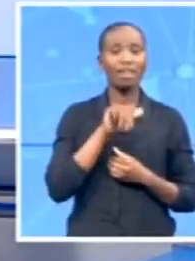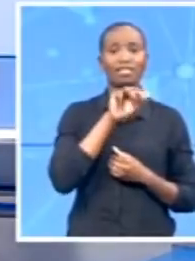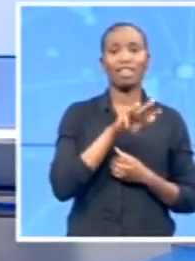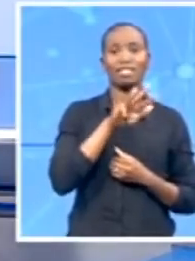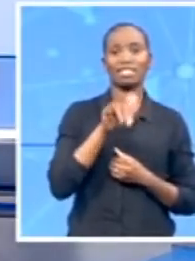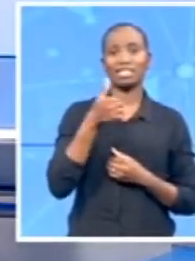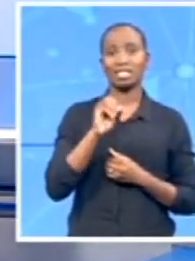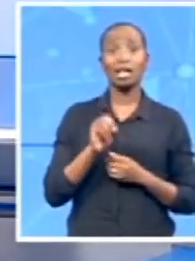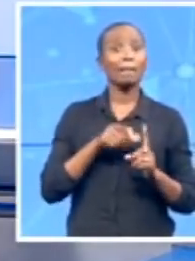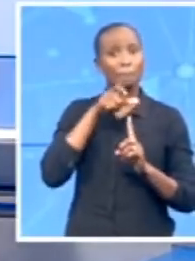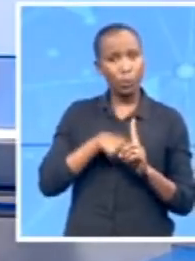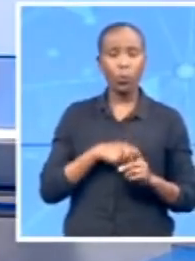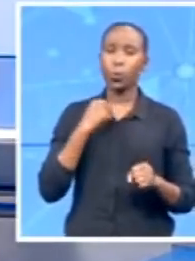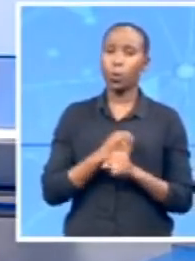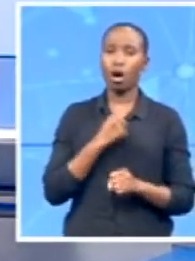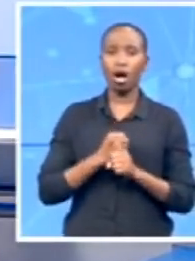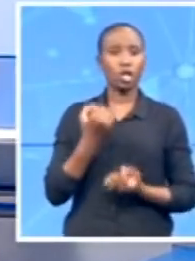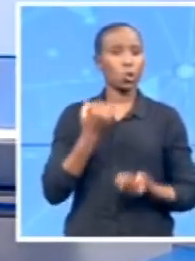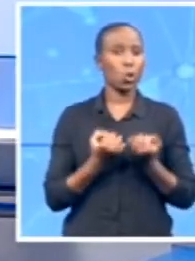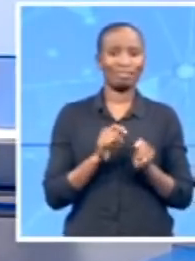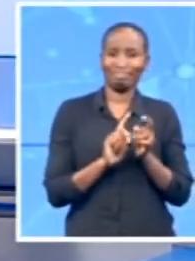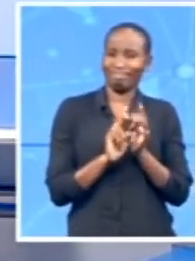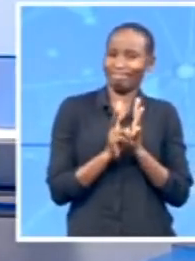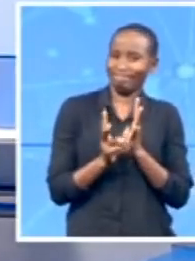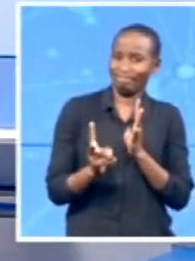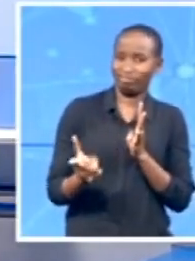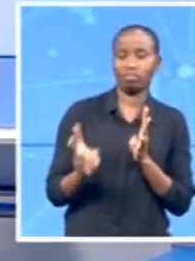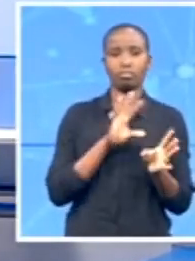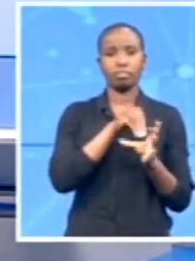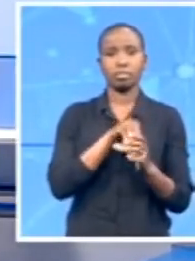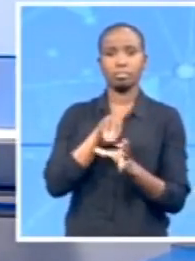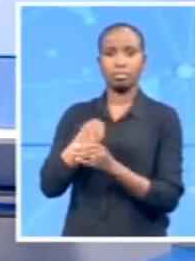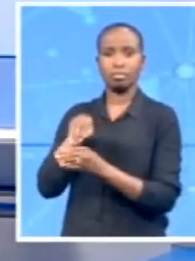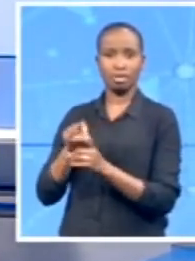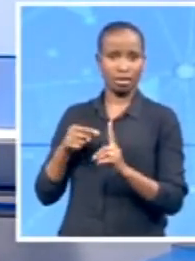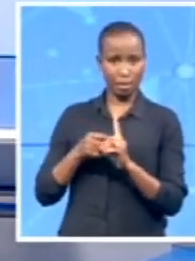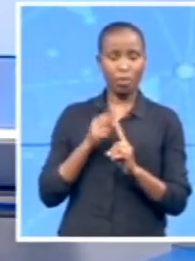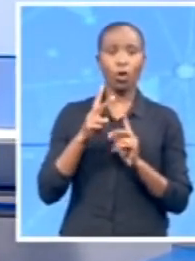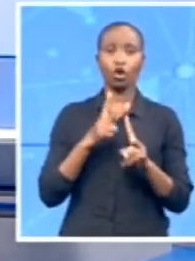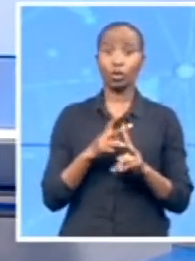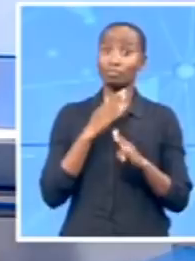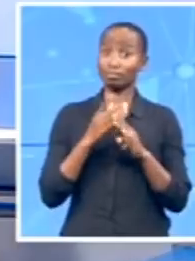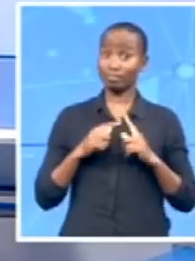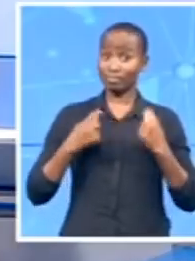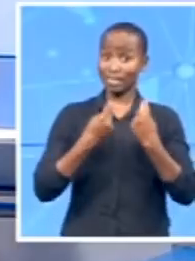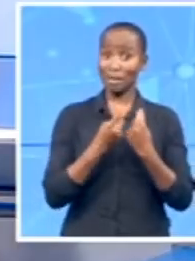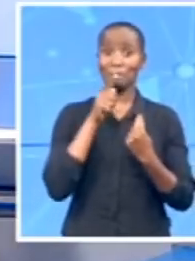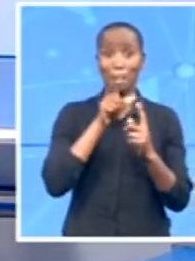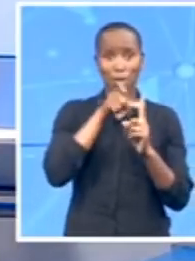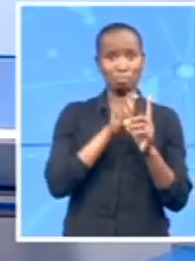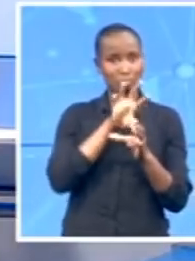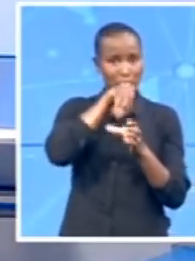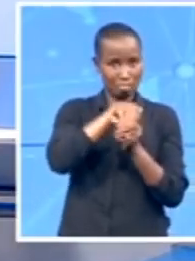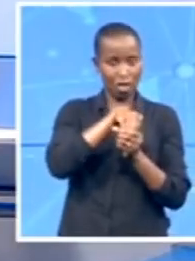Supreme Court of Appeal. Zondo was also part of a task team that developed the draft legislation on labor relations for post